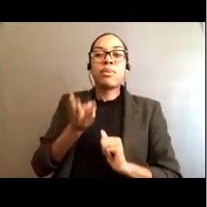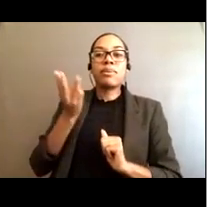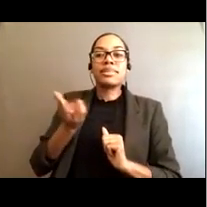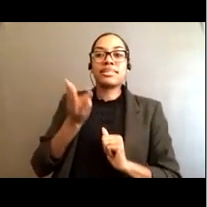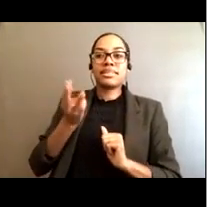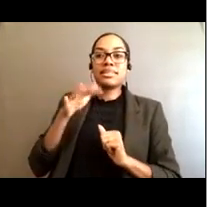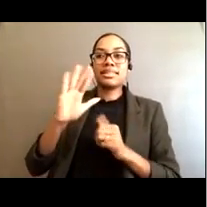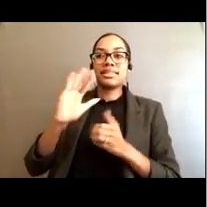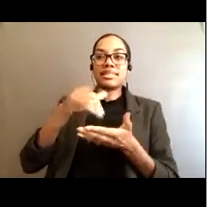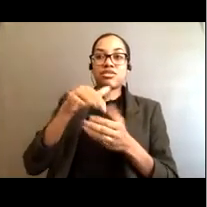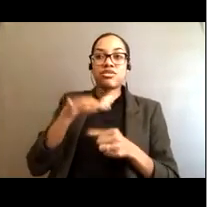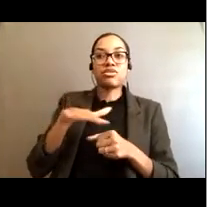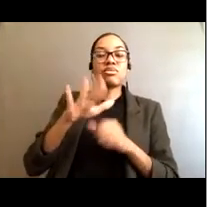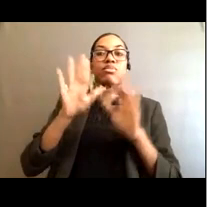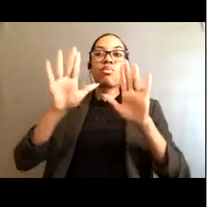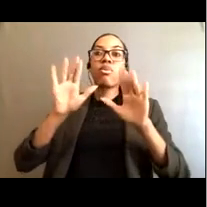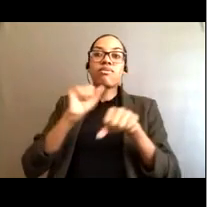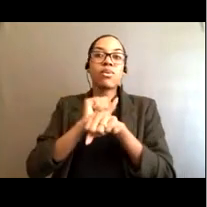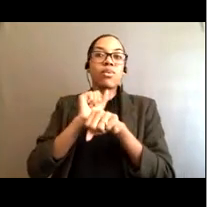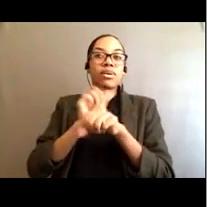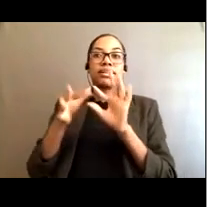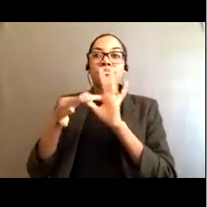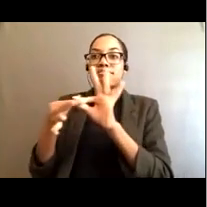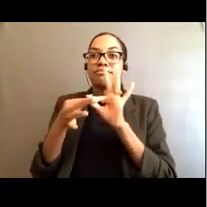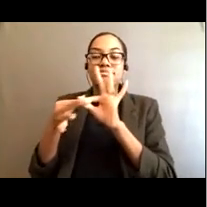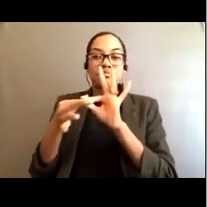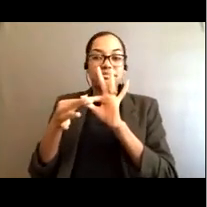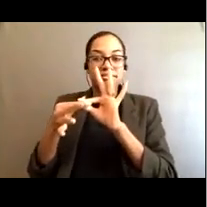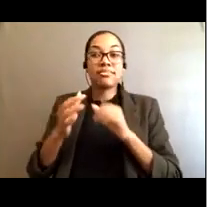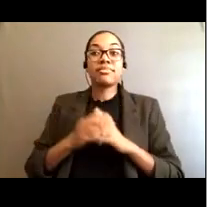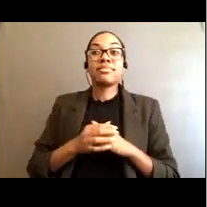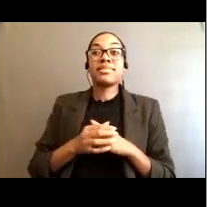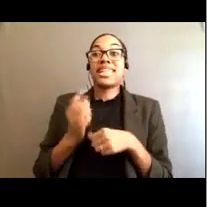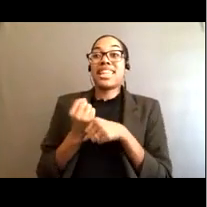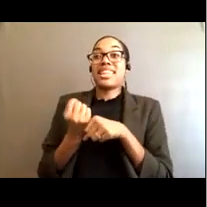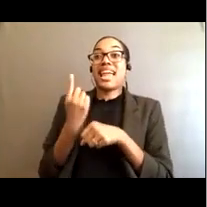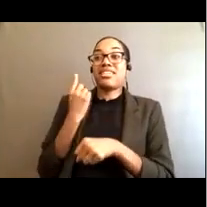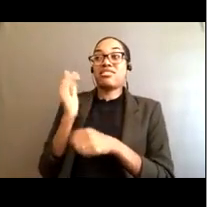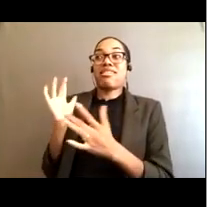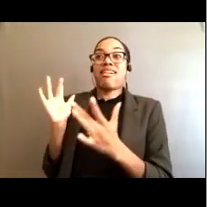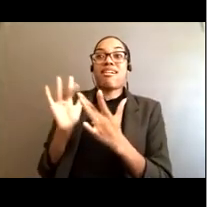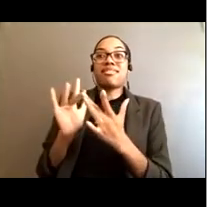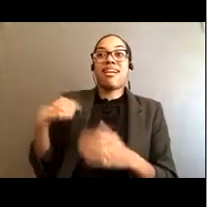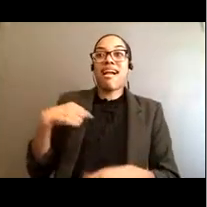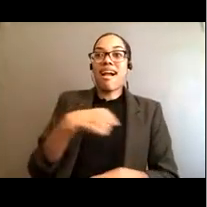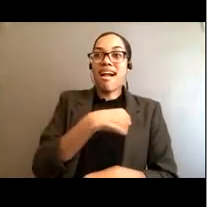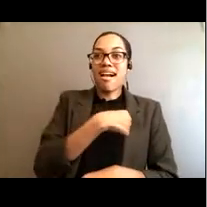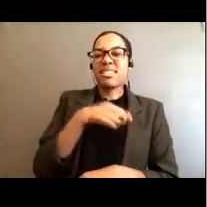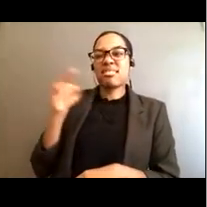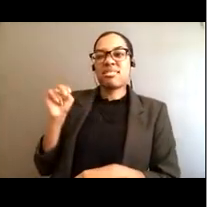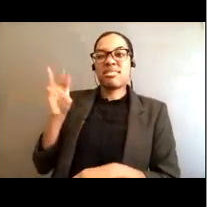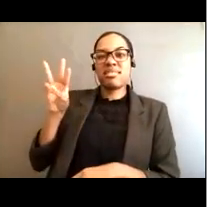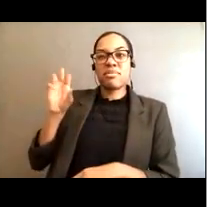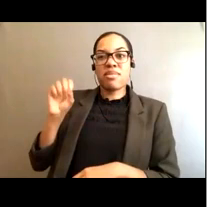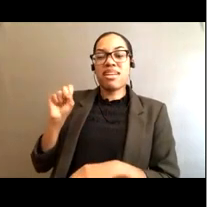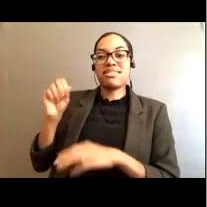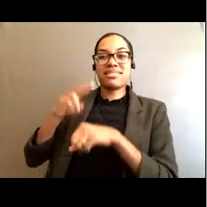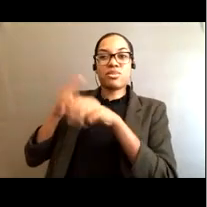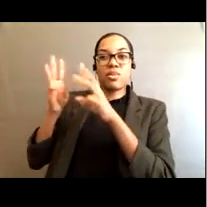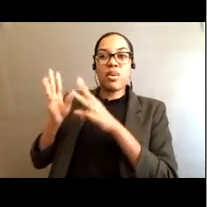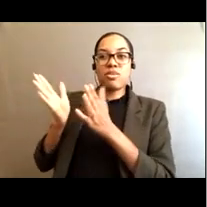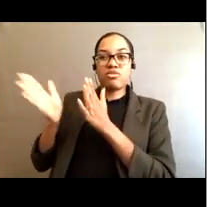great working relationship. Last year, they reached out, really excited about wanting to put together a webinar